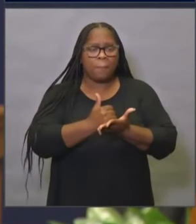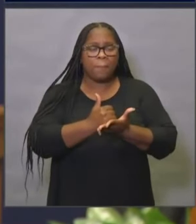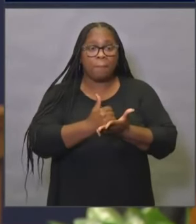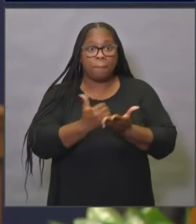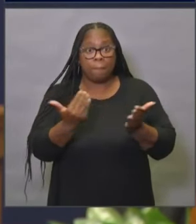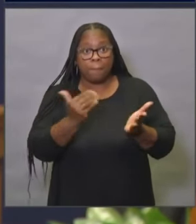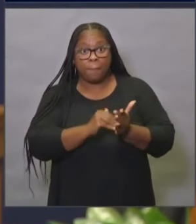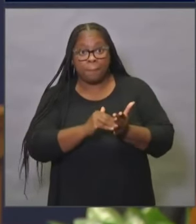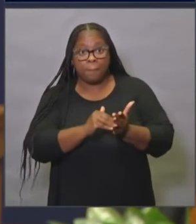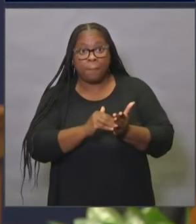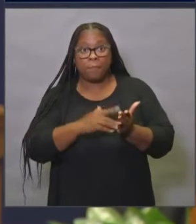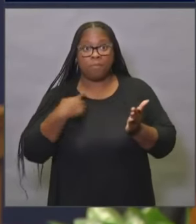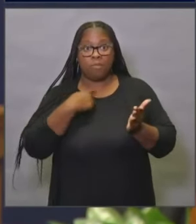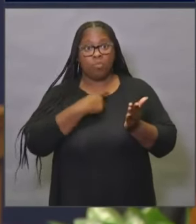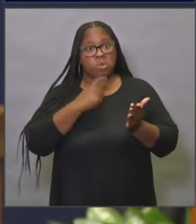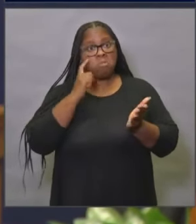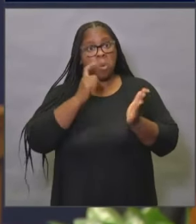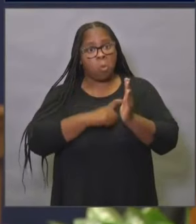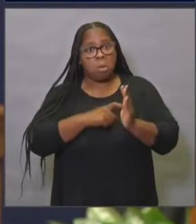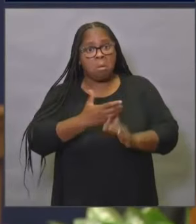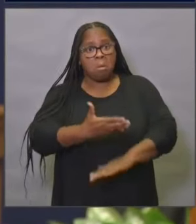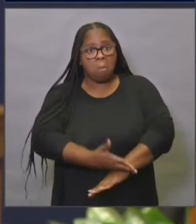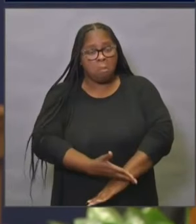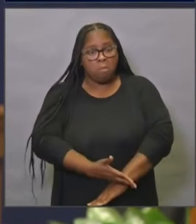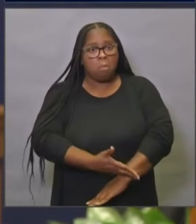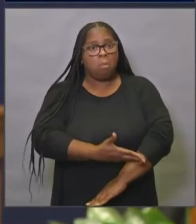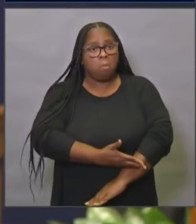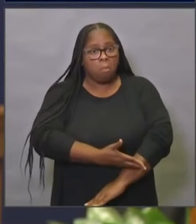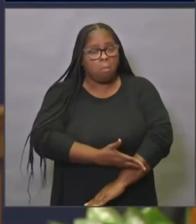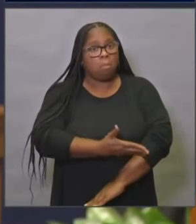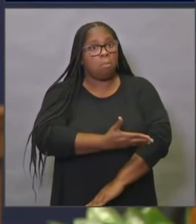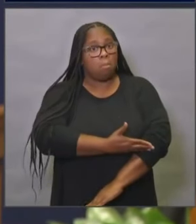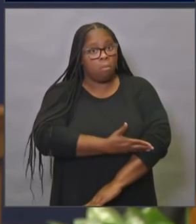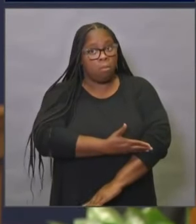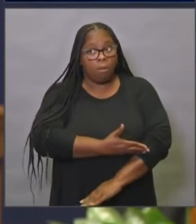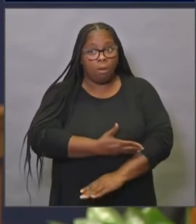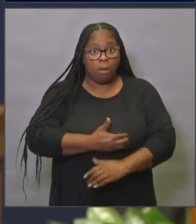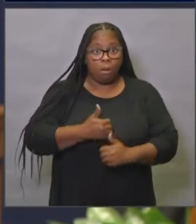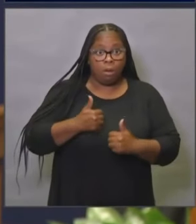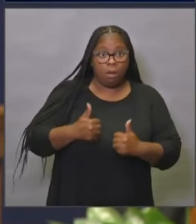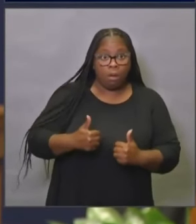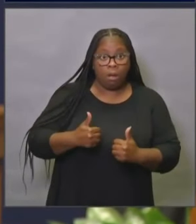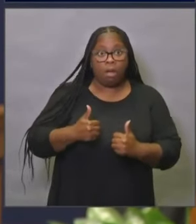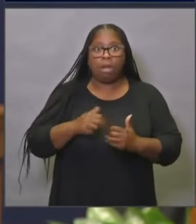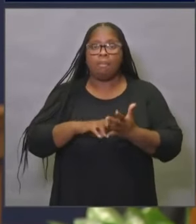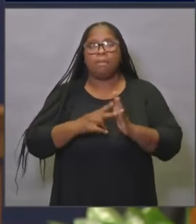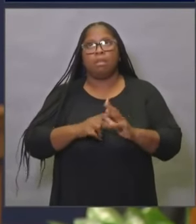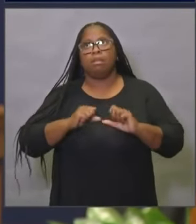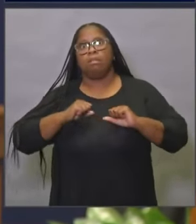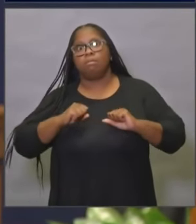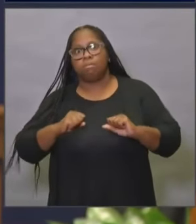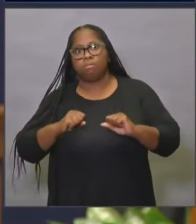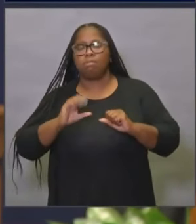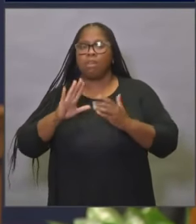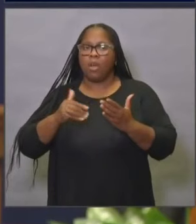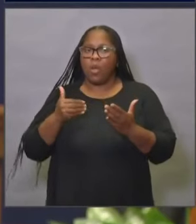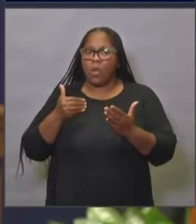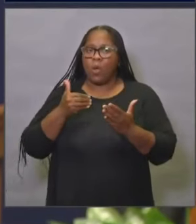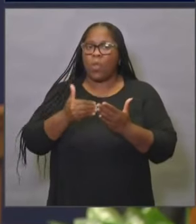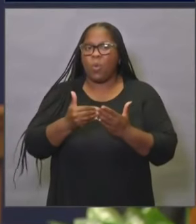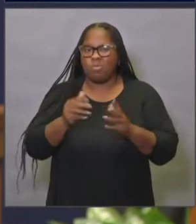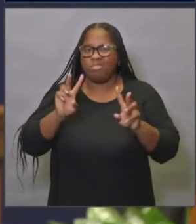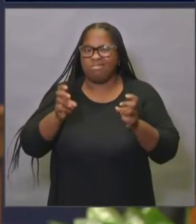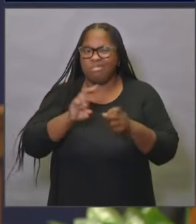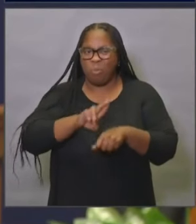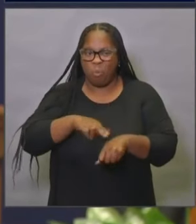that we are seeing improvement, and if this continues, we can continue our recovery journey to get back to closer to the way that we were